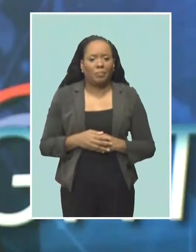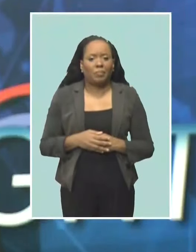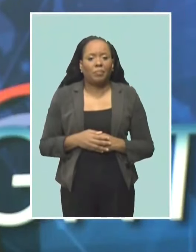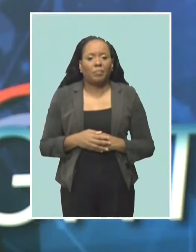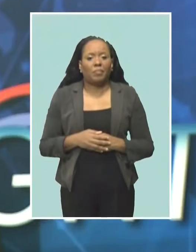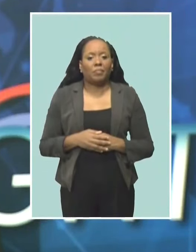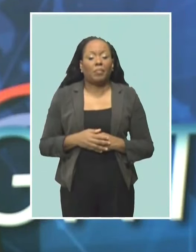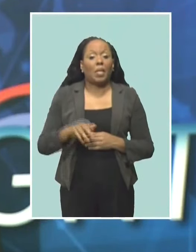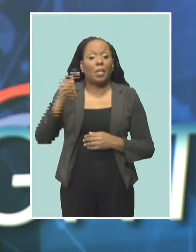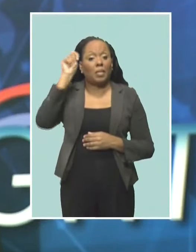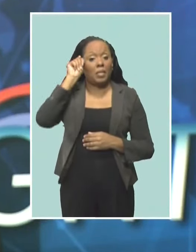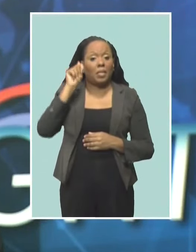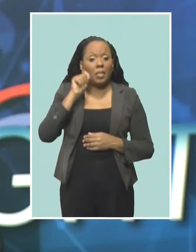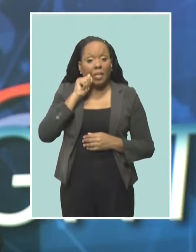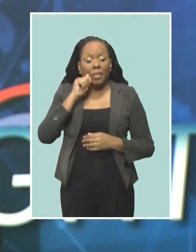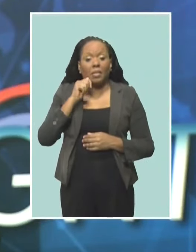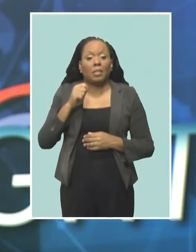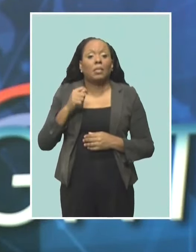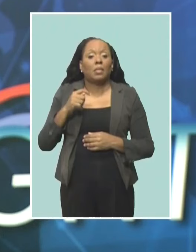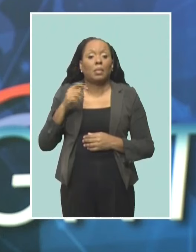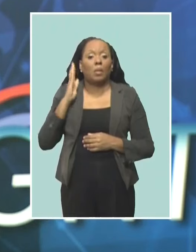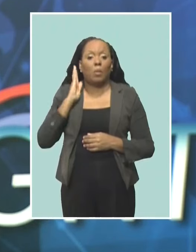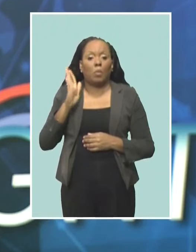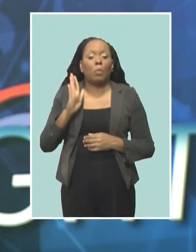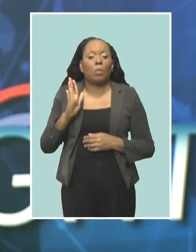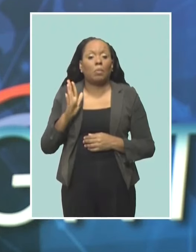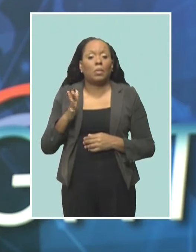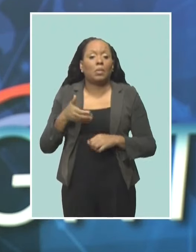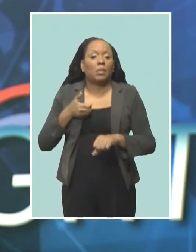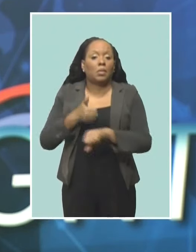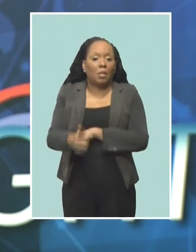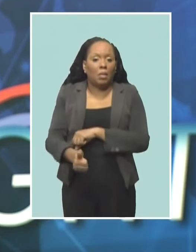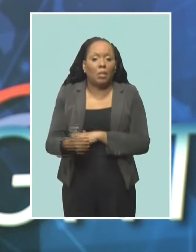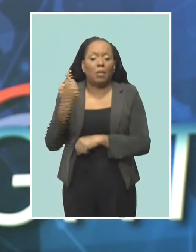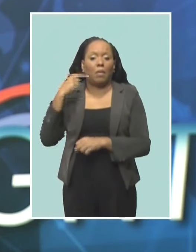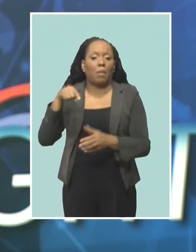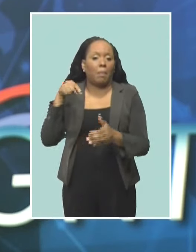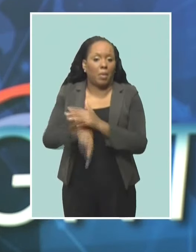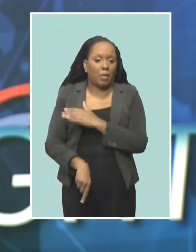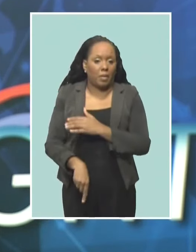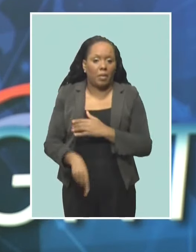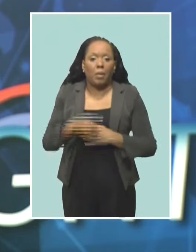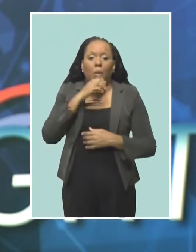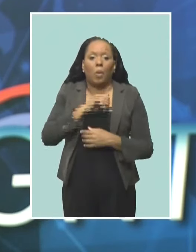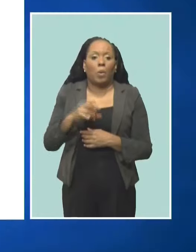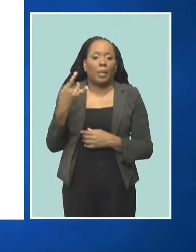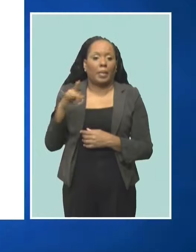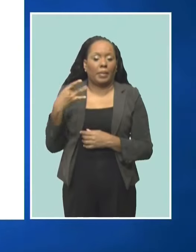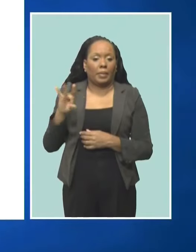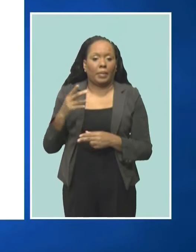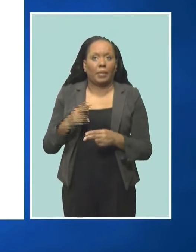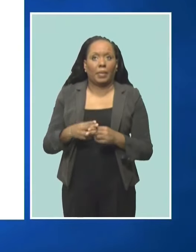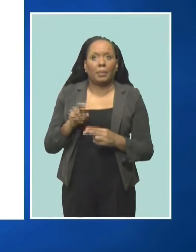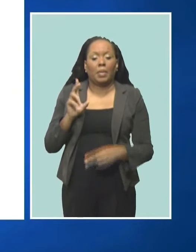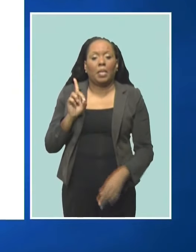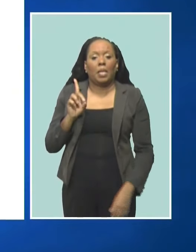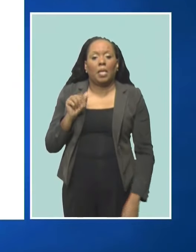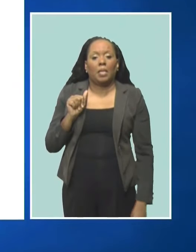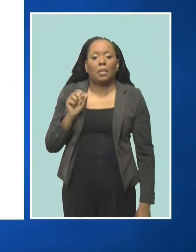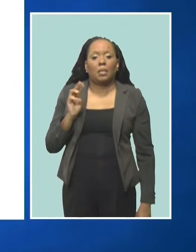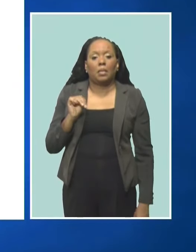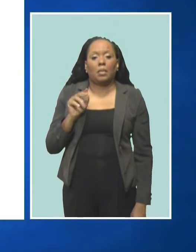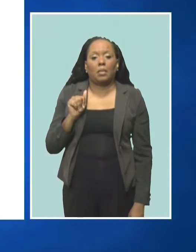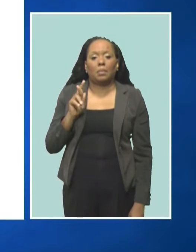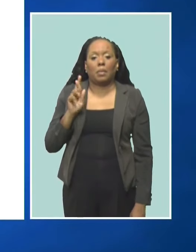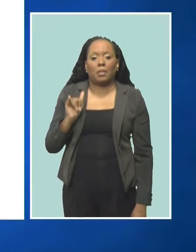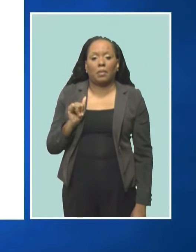A teenager is facing a number of charges, including murder. He is 18-year-old Damari Akeem Daquan